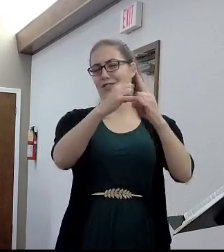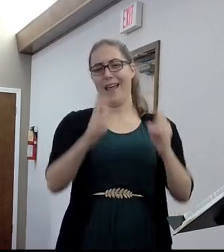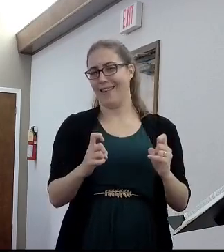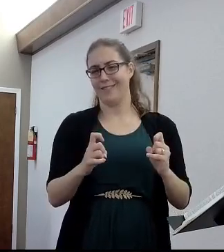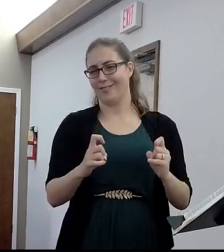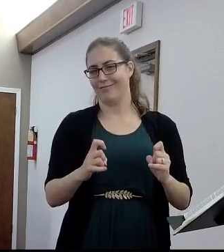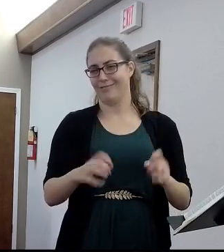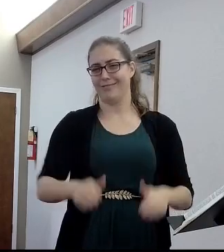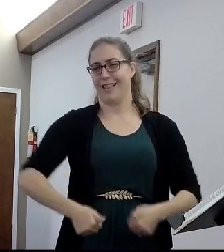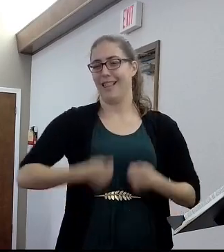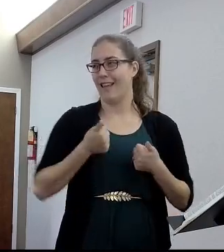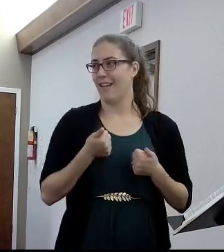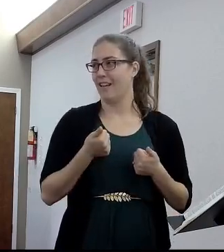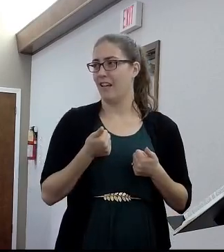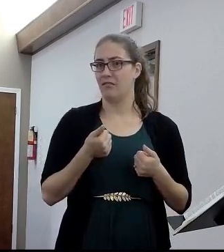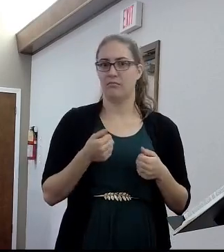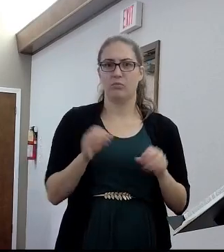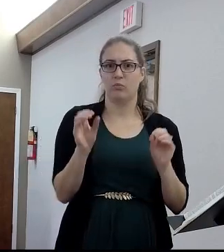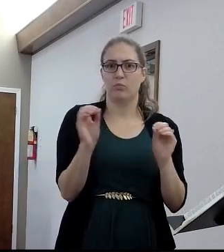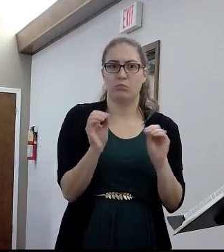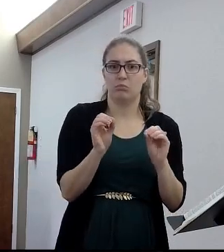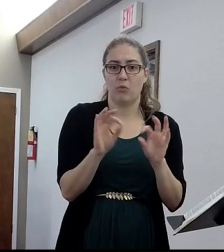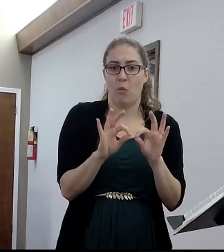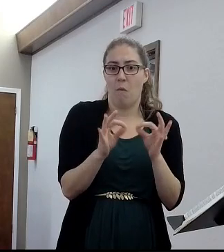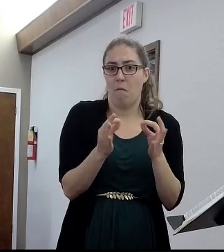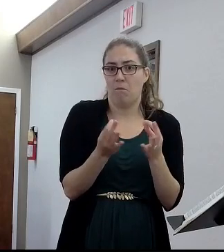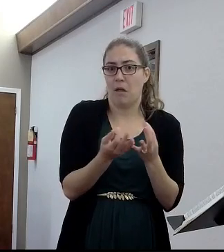I mean, he didn't have anybody to provide for, though.